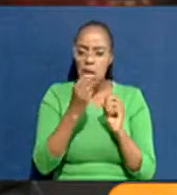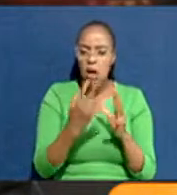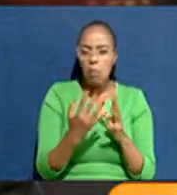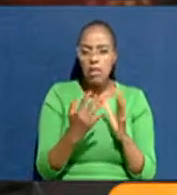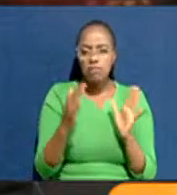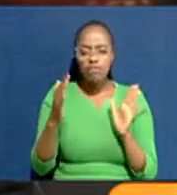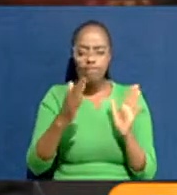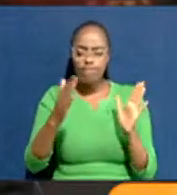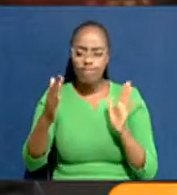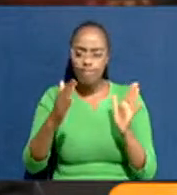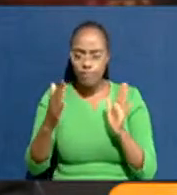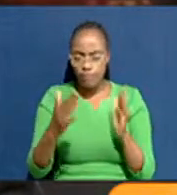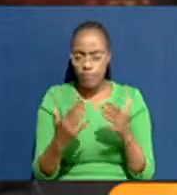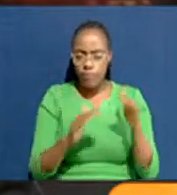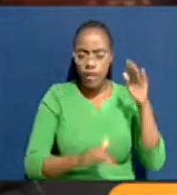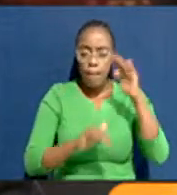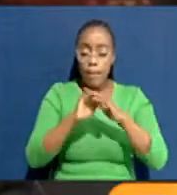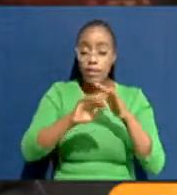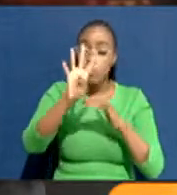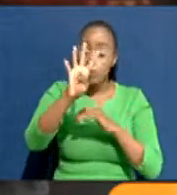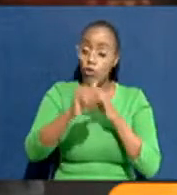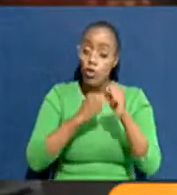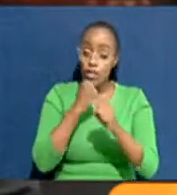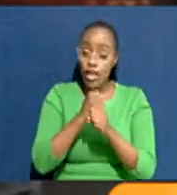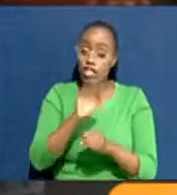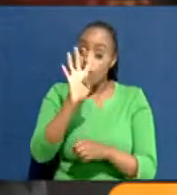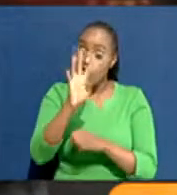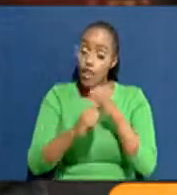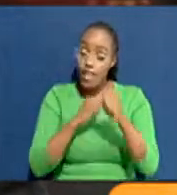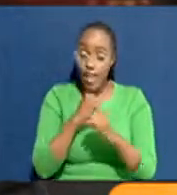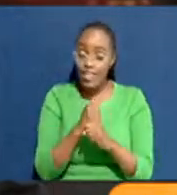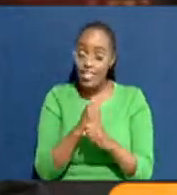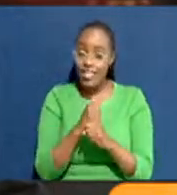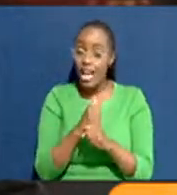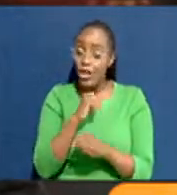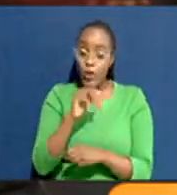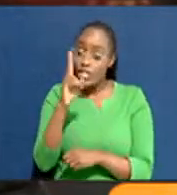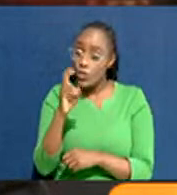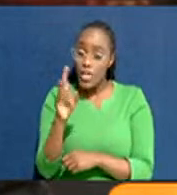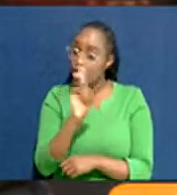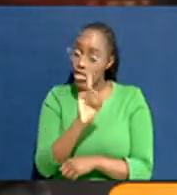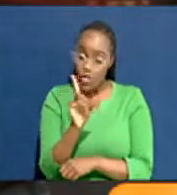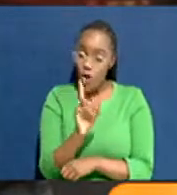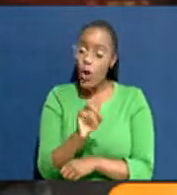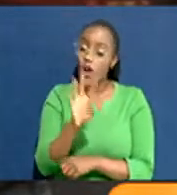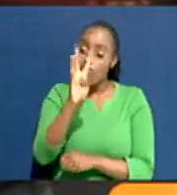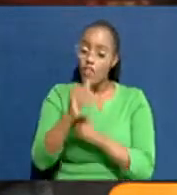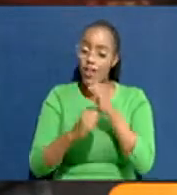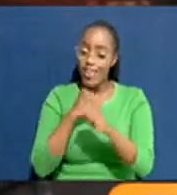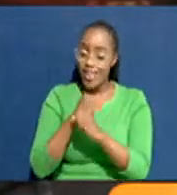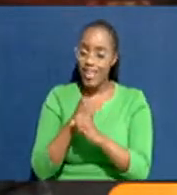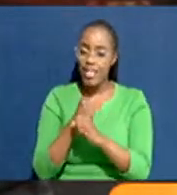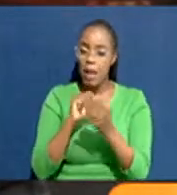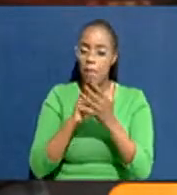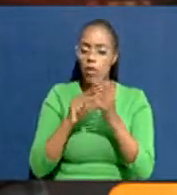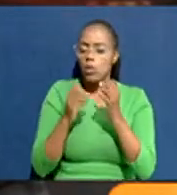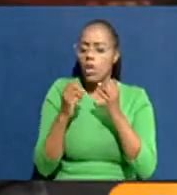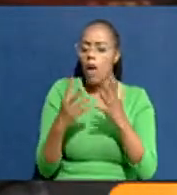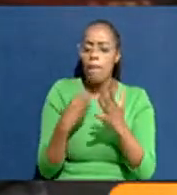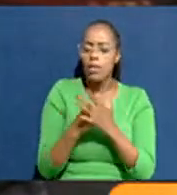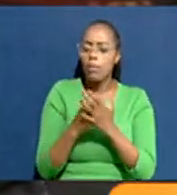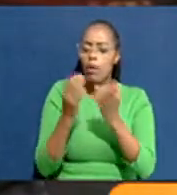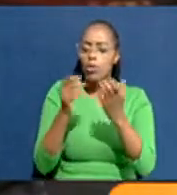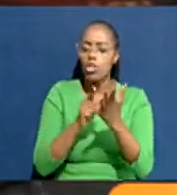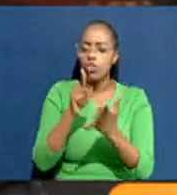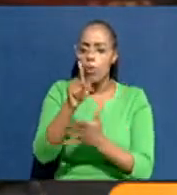in fact, a maximum of four years. Four years, not even 20. So, I mean, how much money will you need to